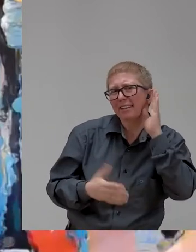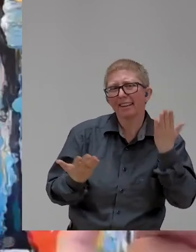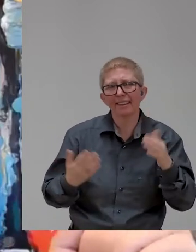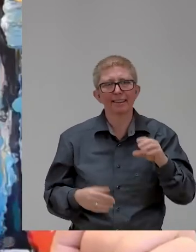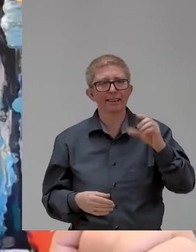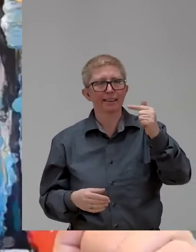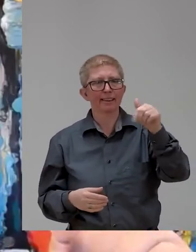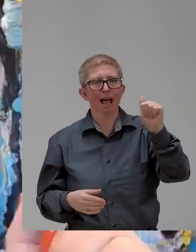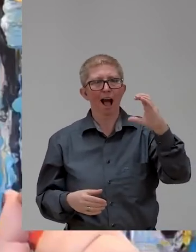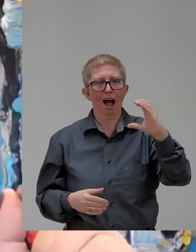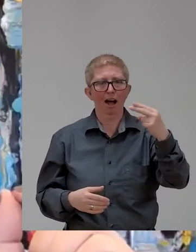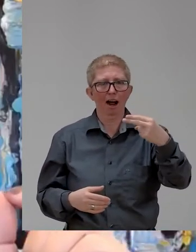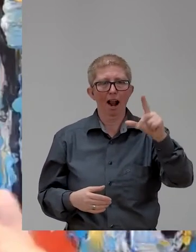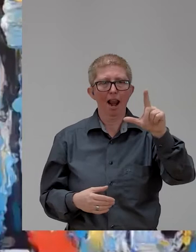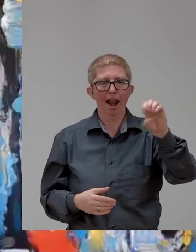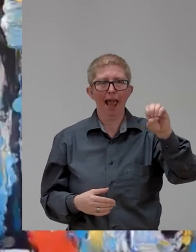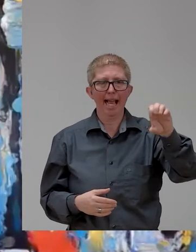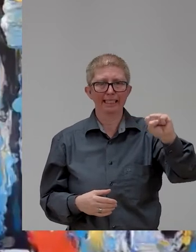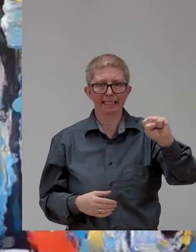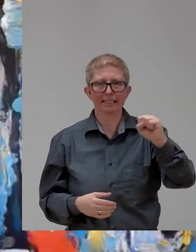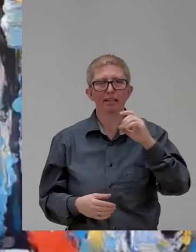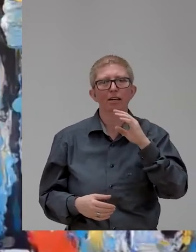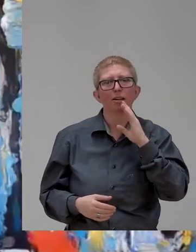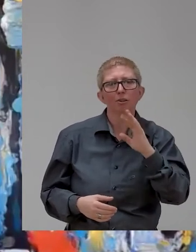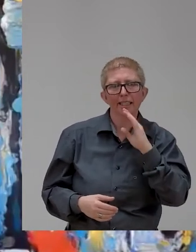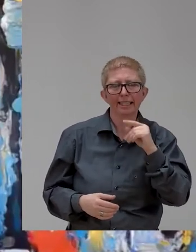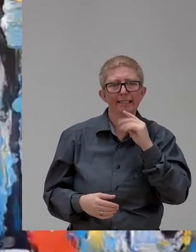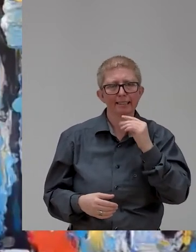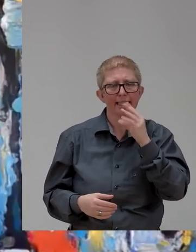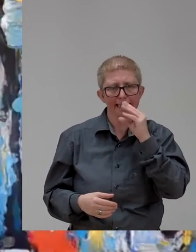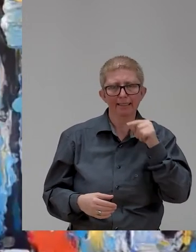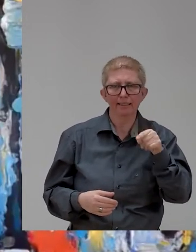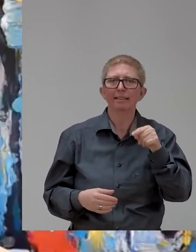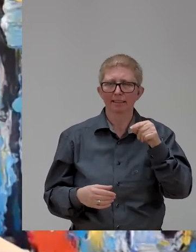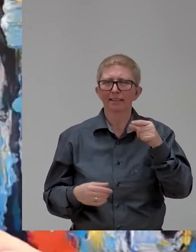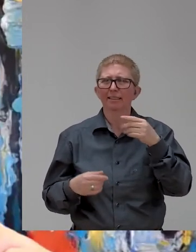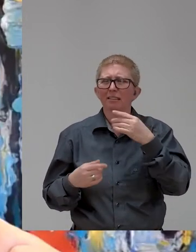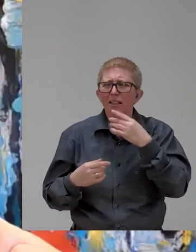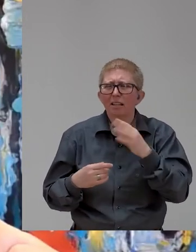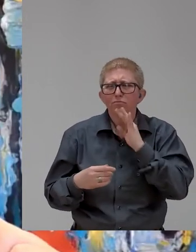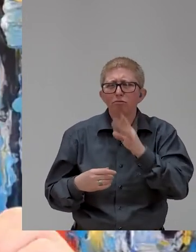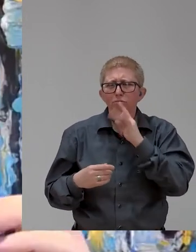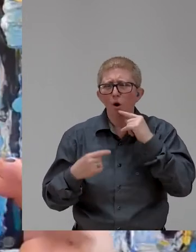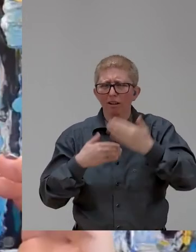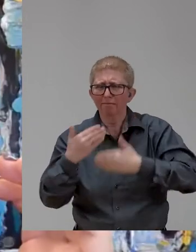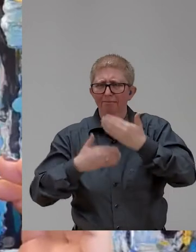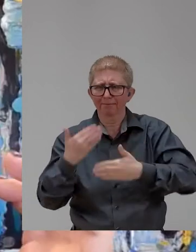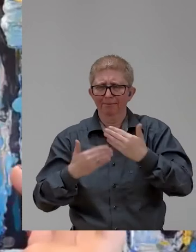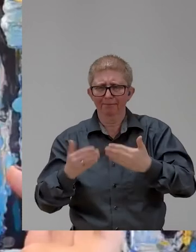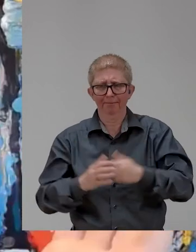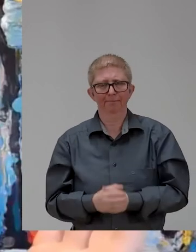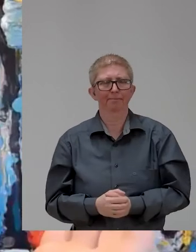practical. Yeti told me when we spoke before this session, she gave